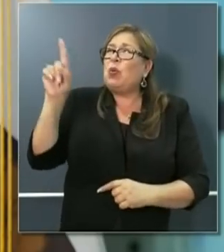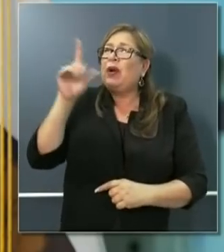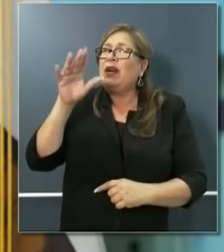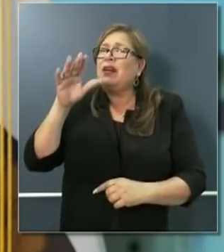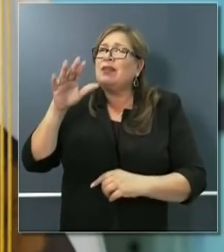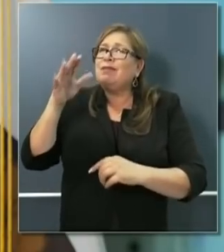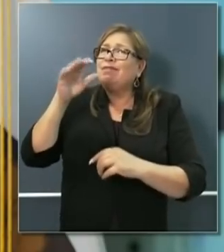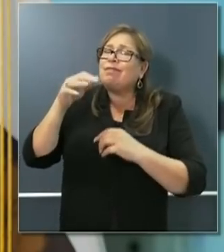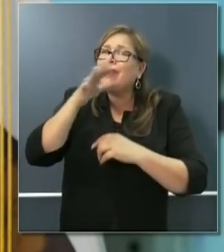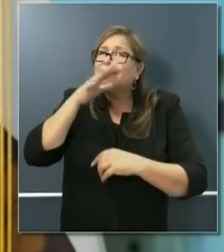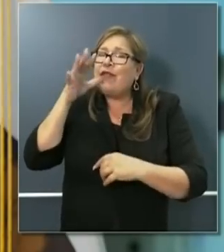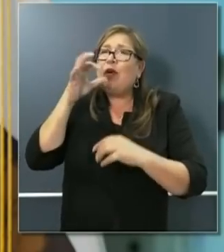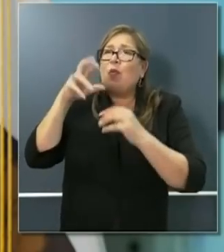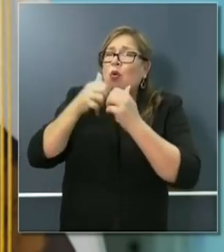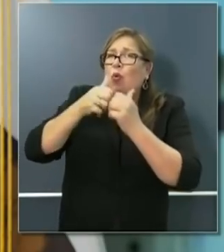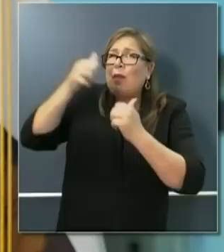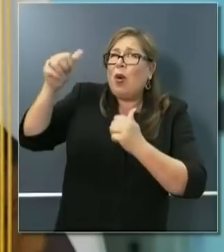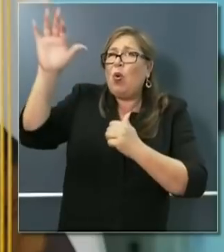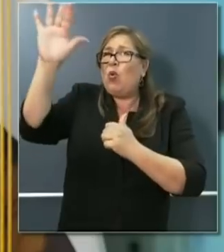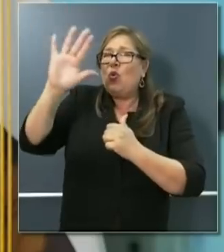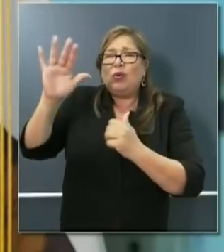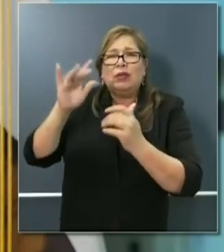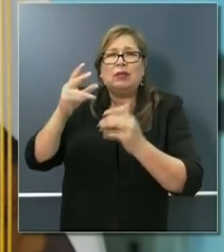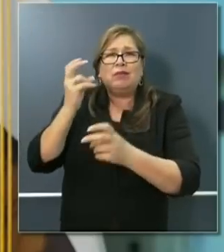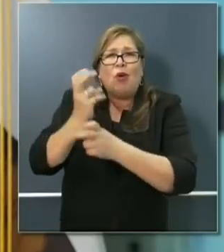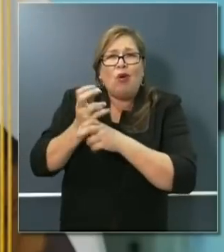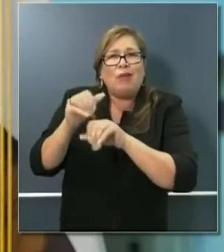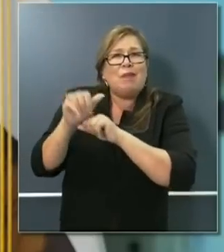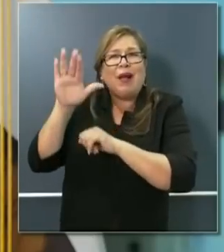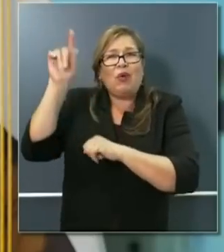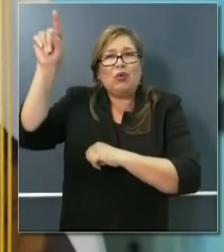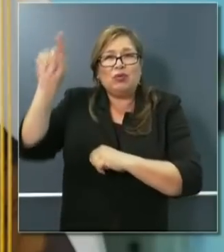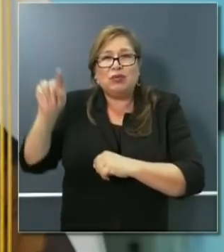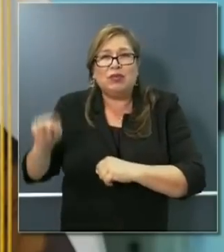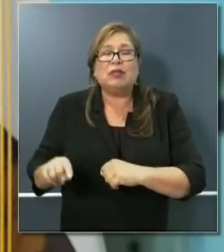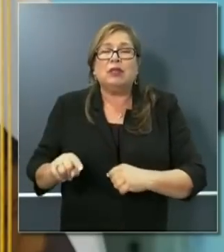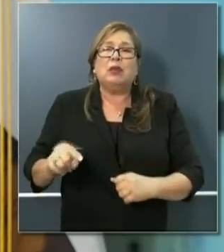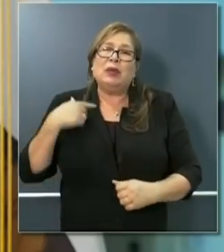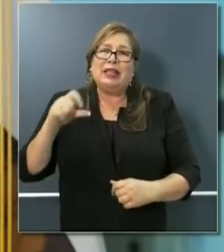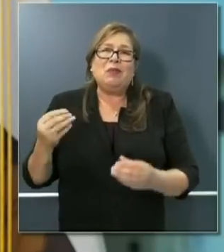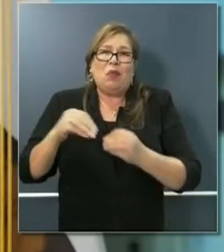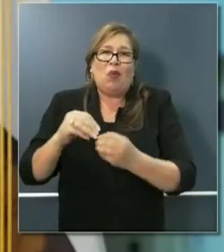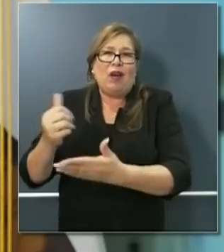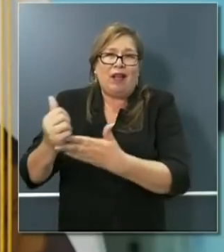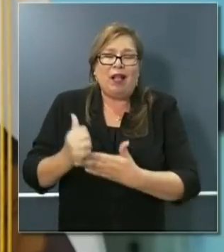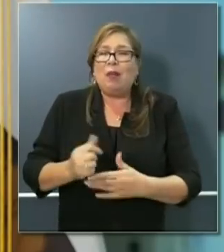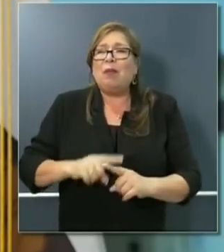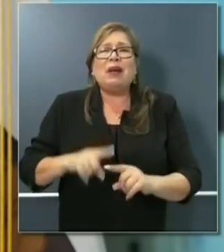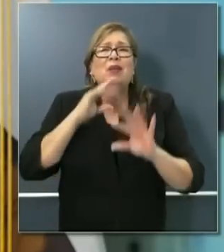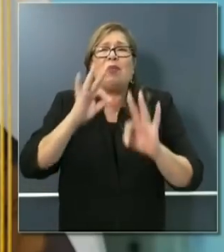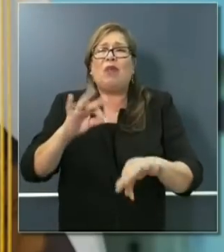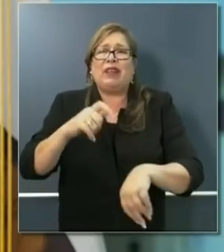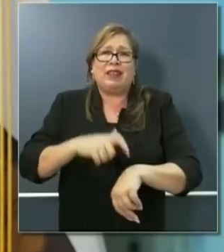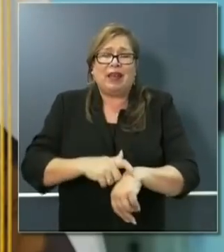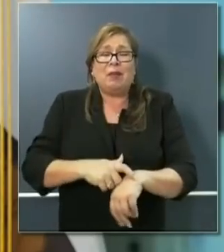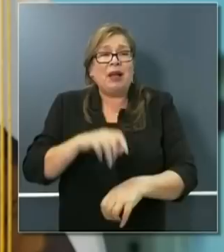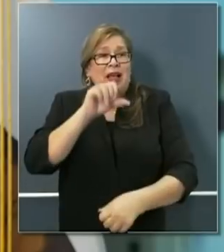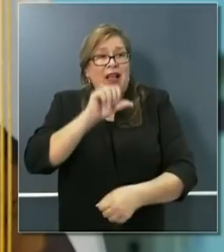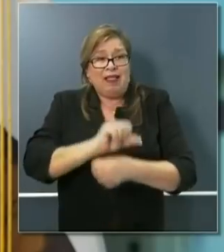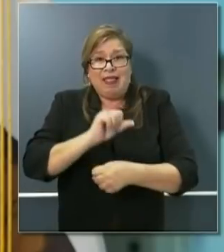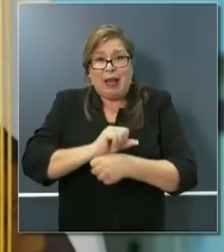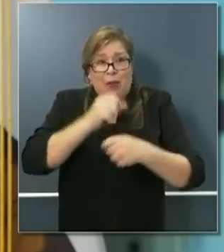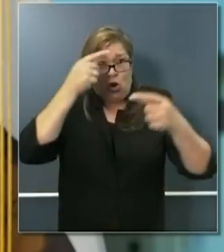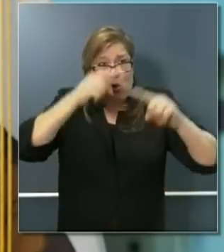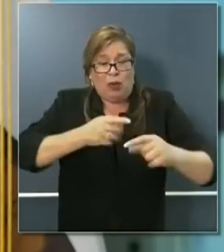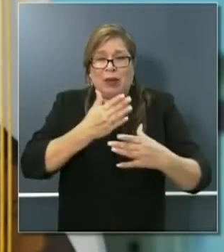substantial enhancement that came just at the right time with the labor management agreement, with the federal waiver, and with now